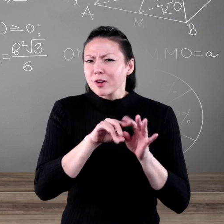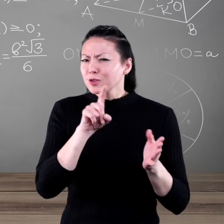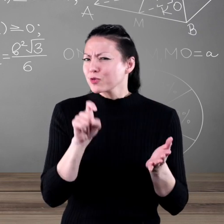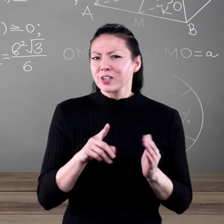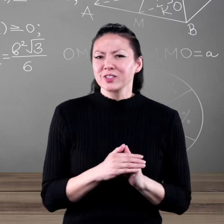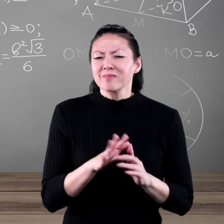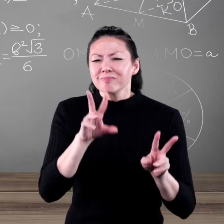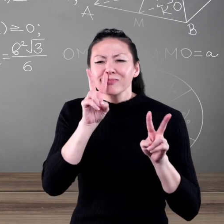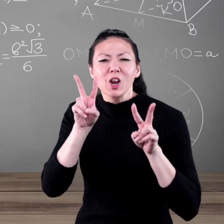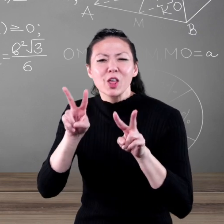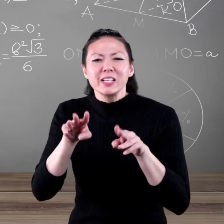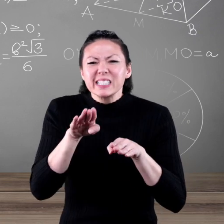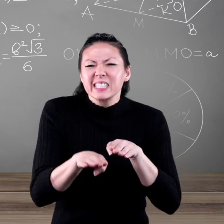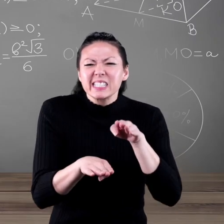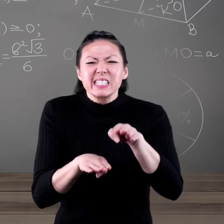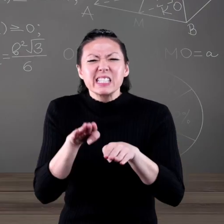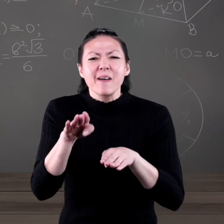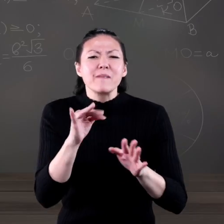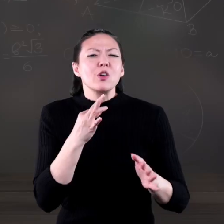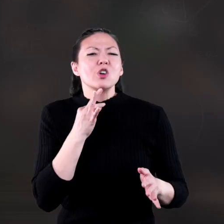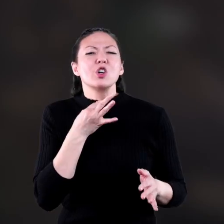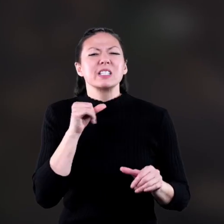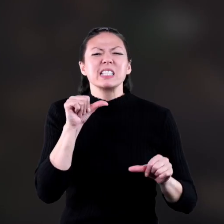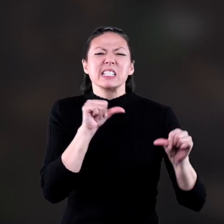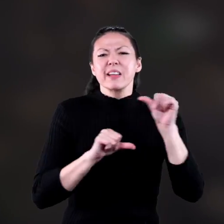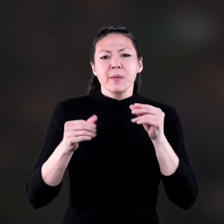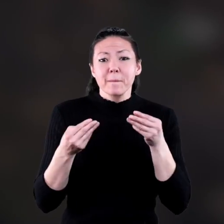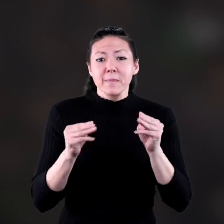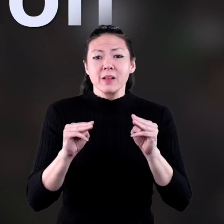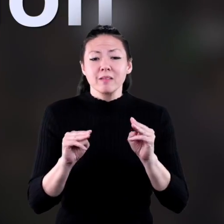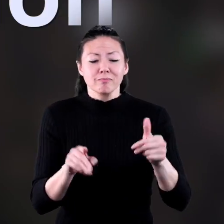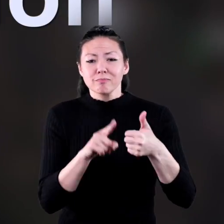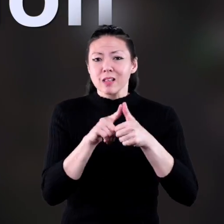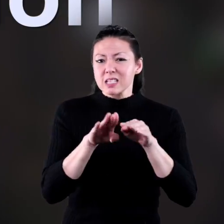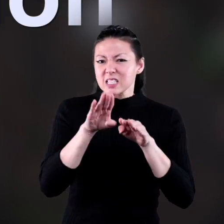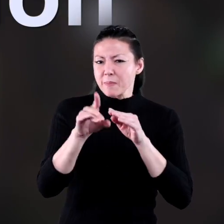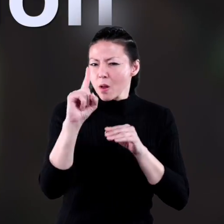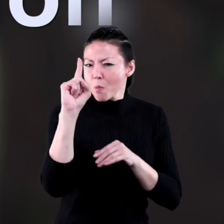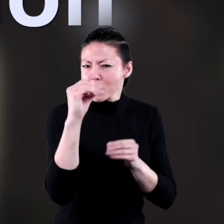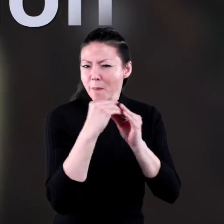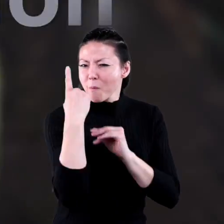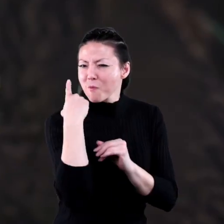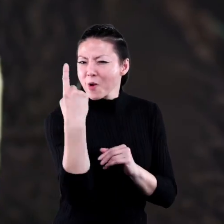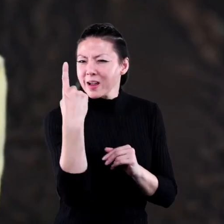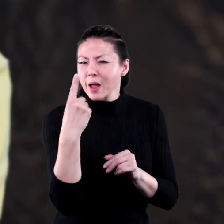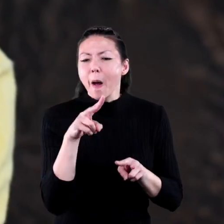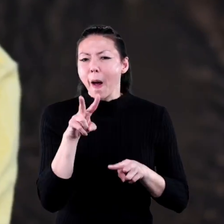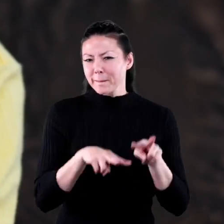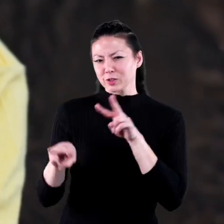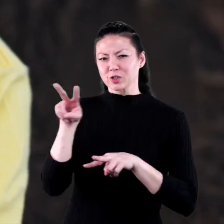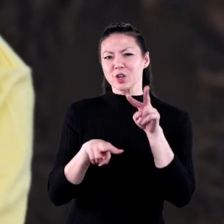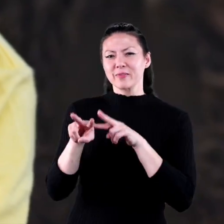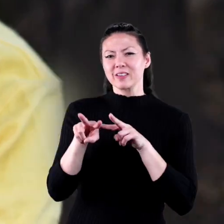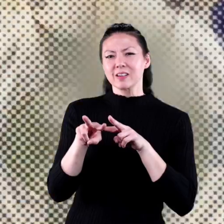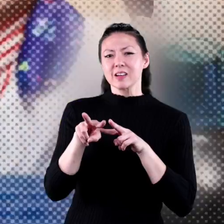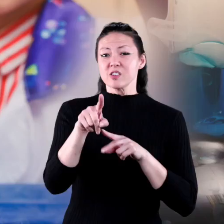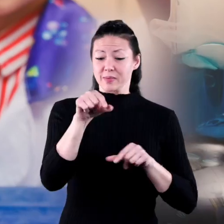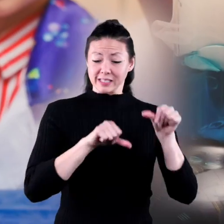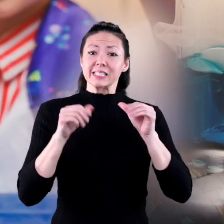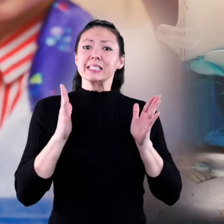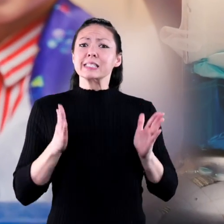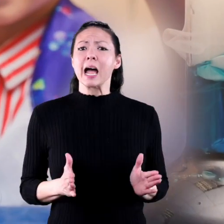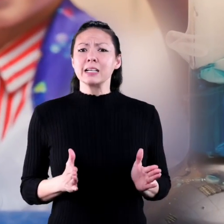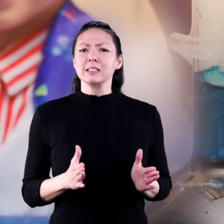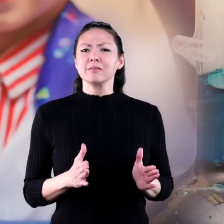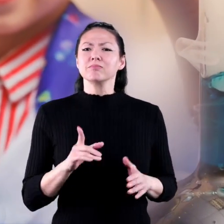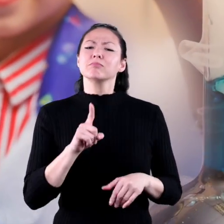Let's look at the steps of the Scientific Method. Step number one is observation. If you're like a scientist, you